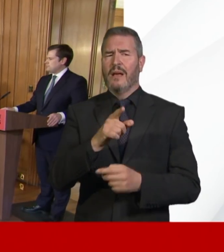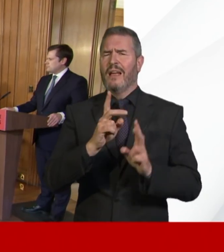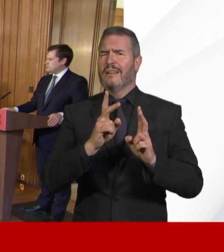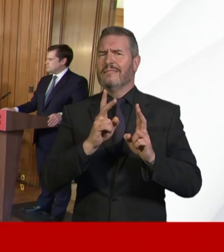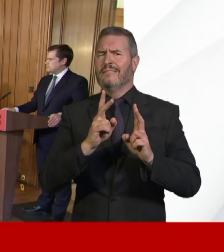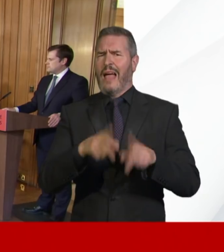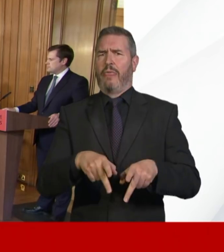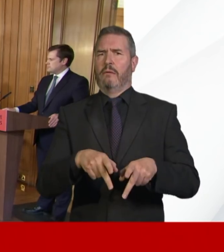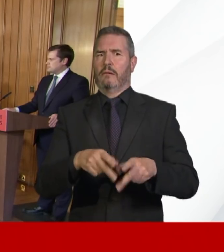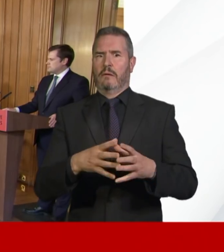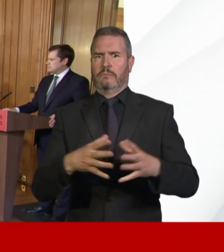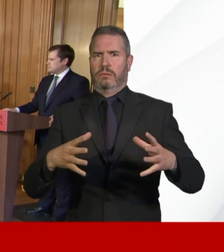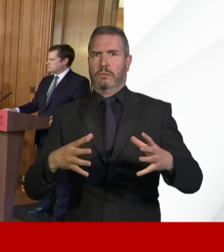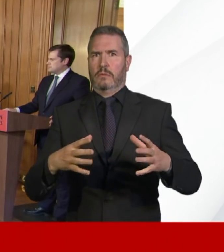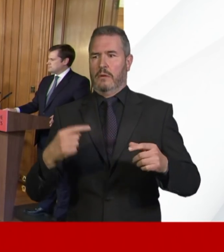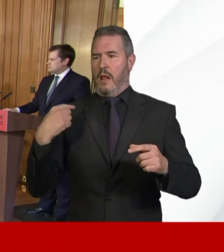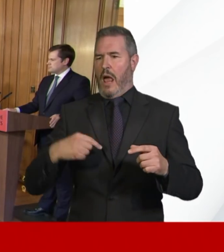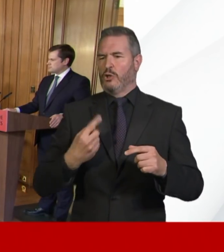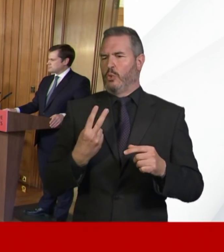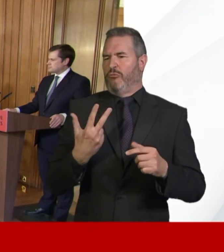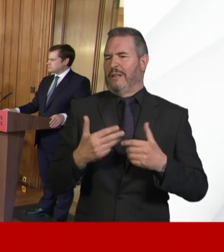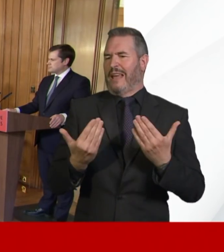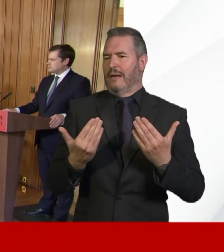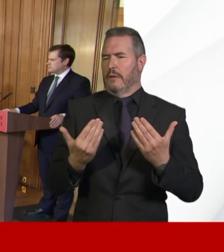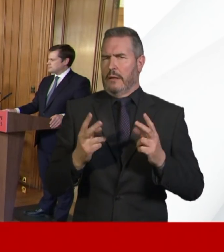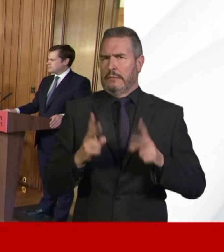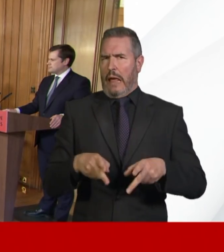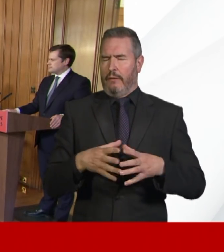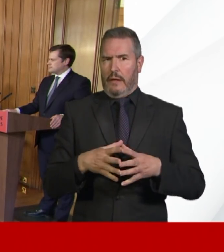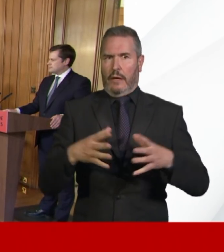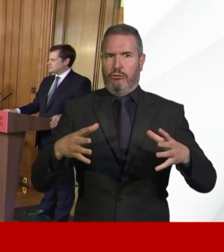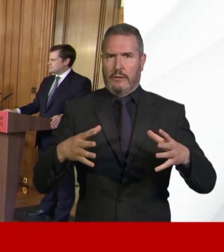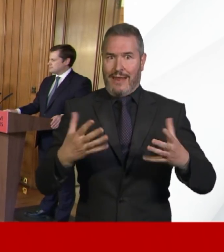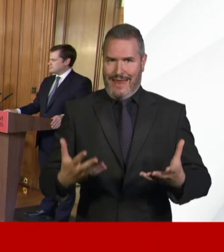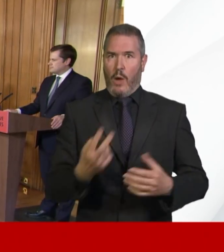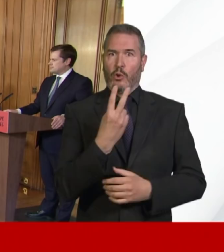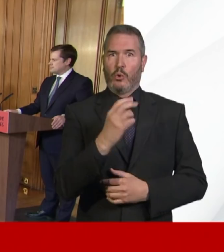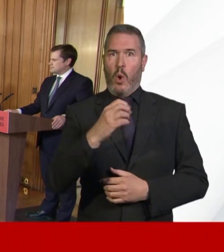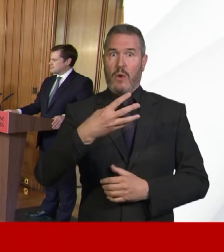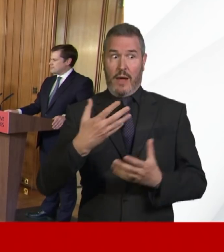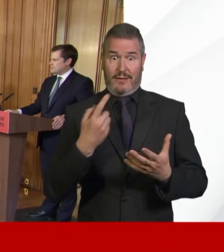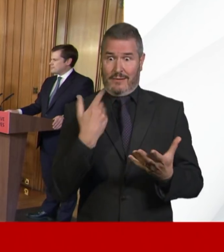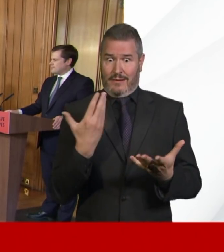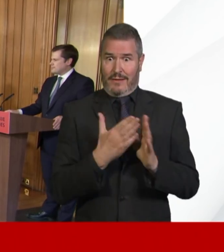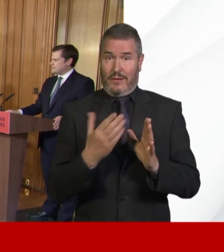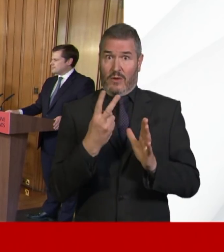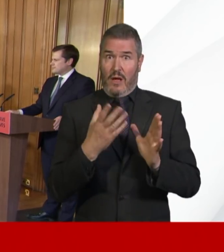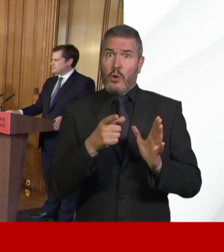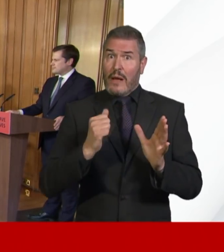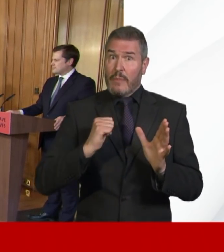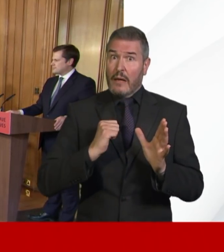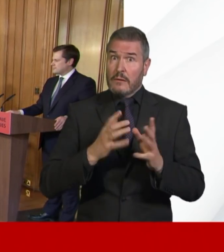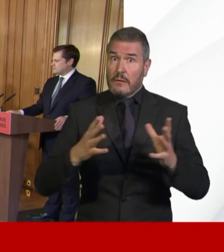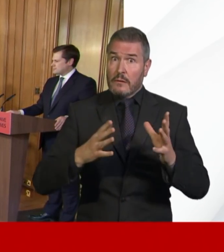deaths over the last, well, each of the last two or three days. Is that as you had expected, or are the number of deaths